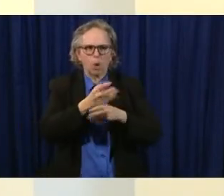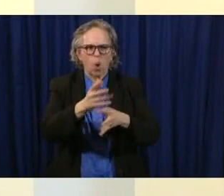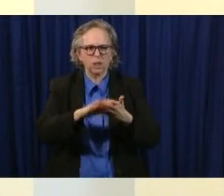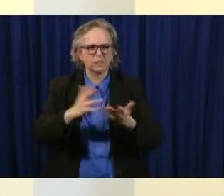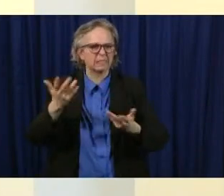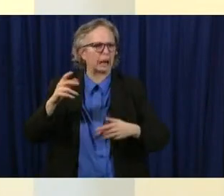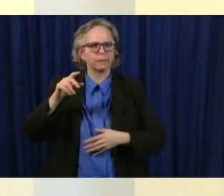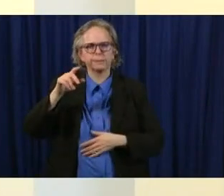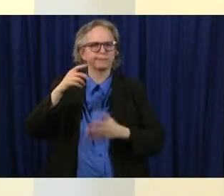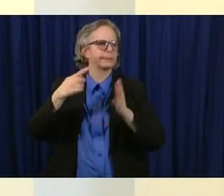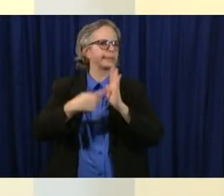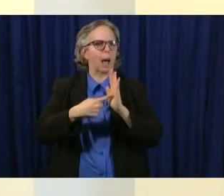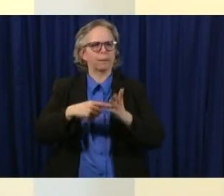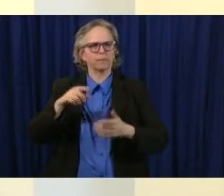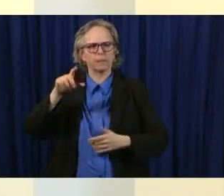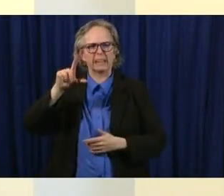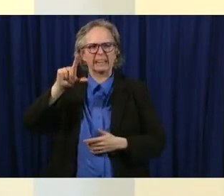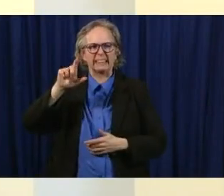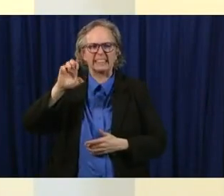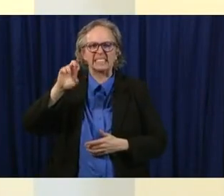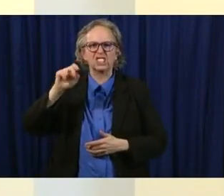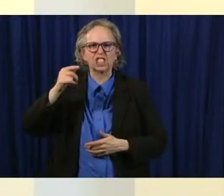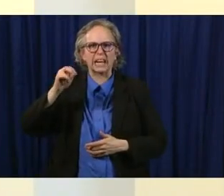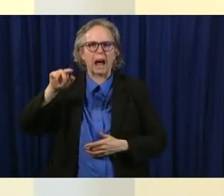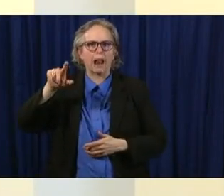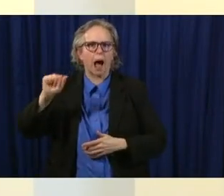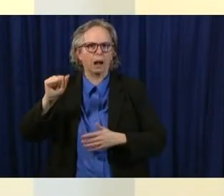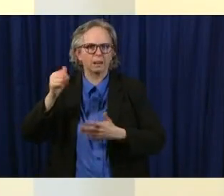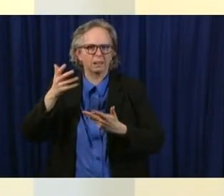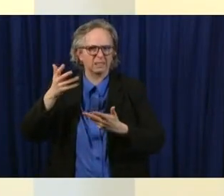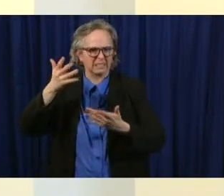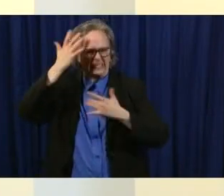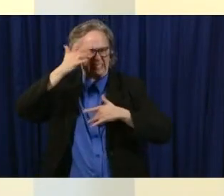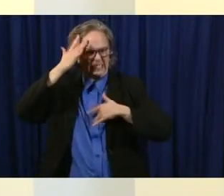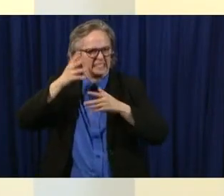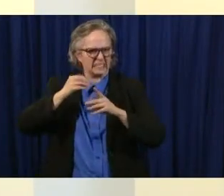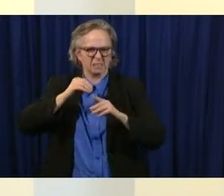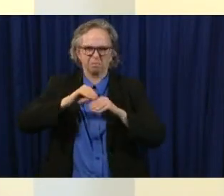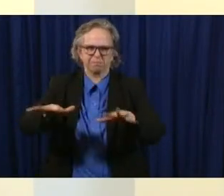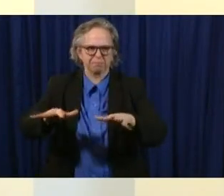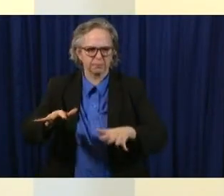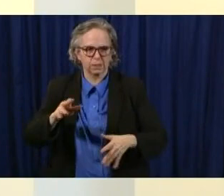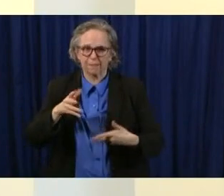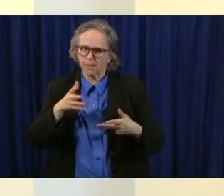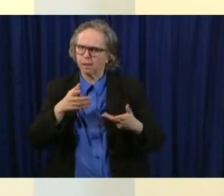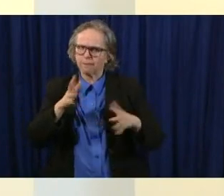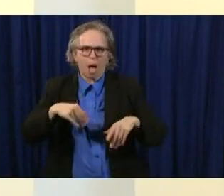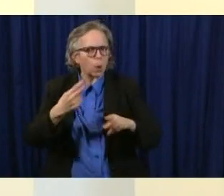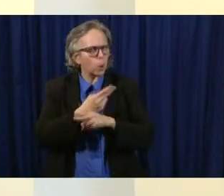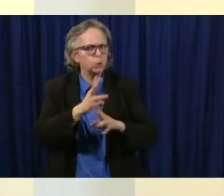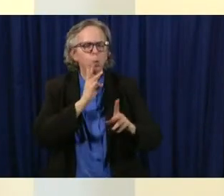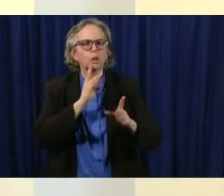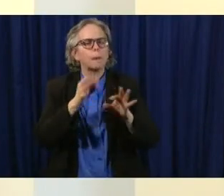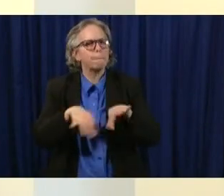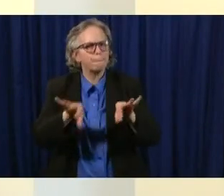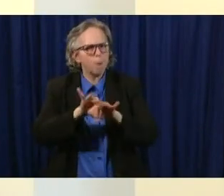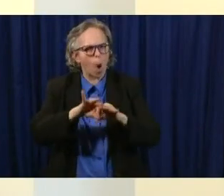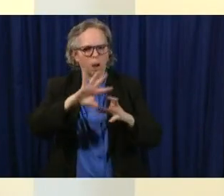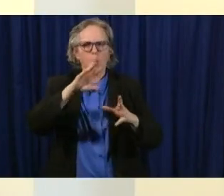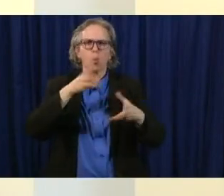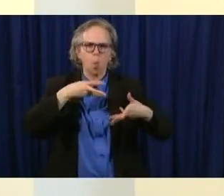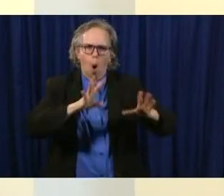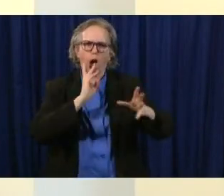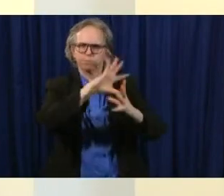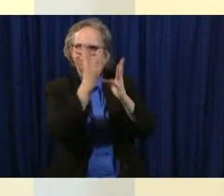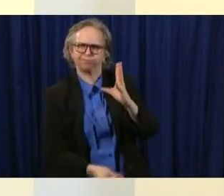how to make sure your building is safe if you haven't been using the water another thing that dr weir had mentioned last week